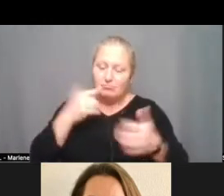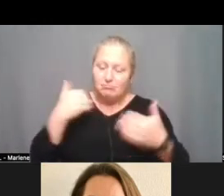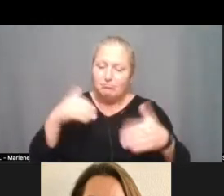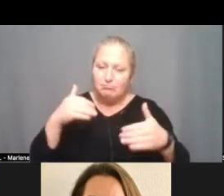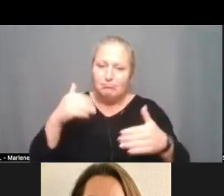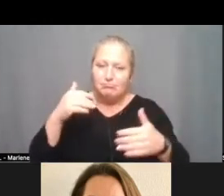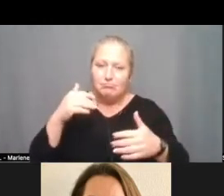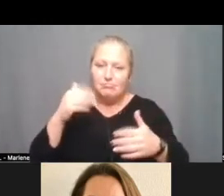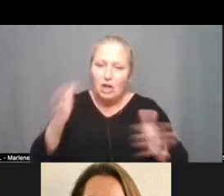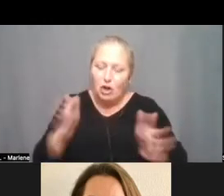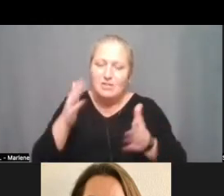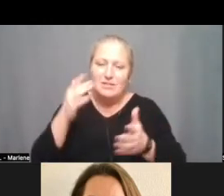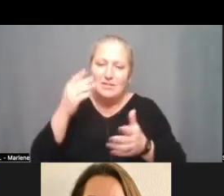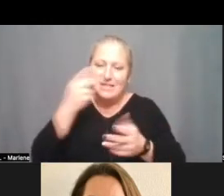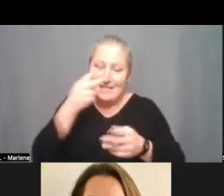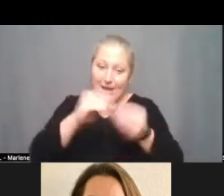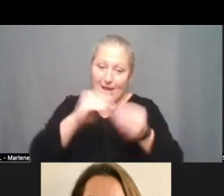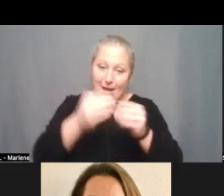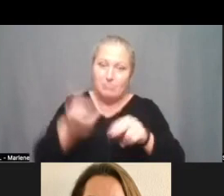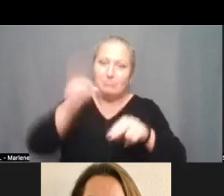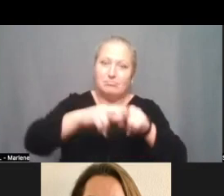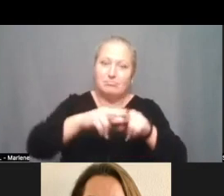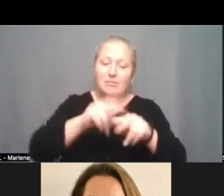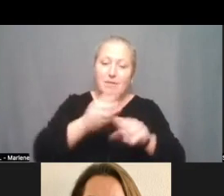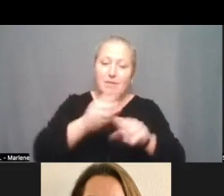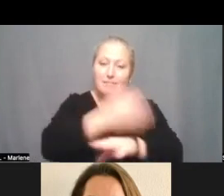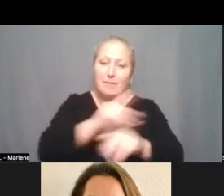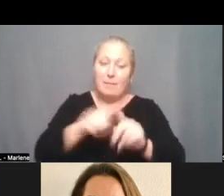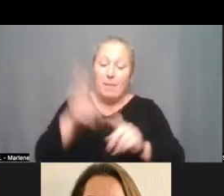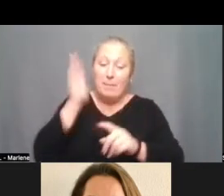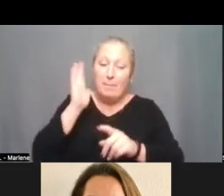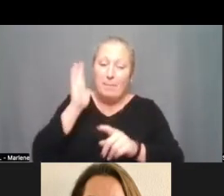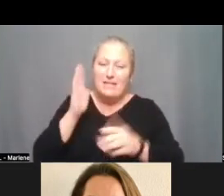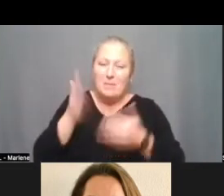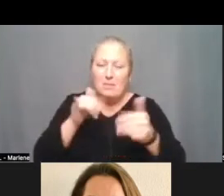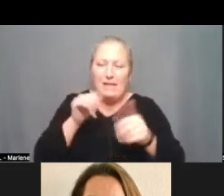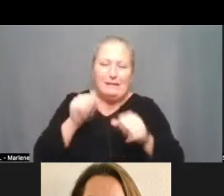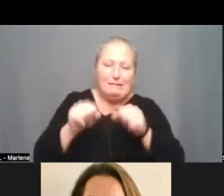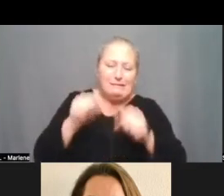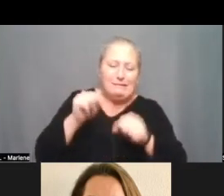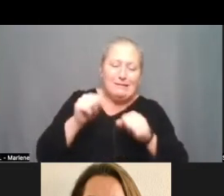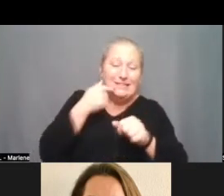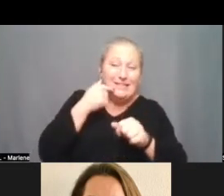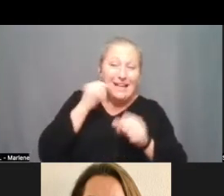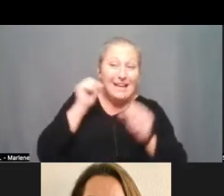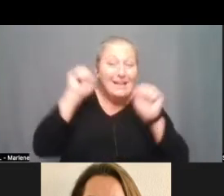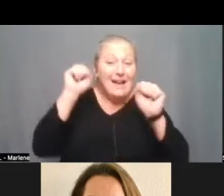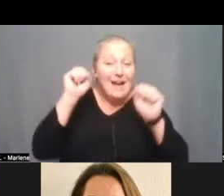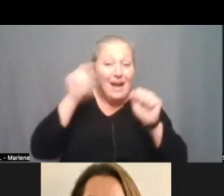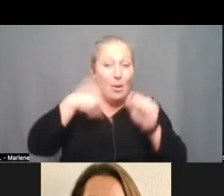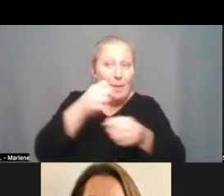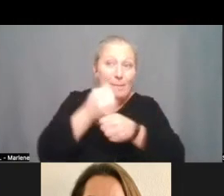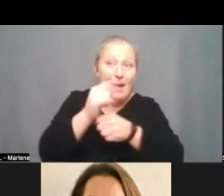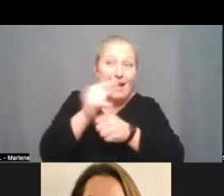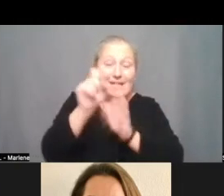i just know that you know in the past we've been very kind of almost complacent with it and just saying yay we've made the state requirements or